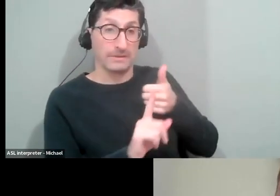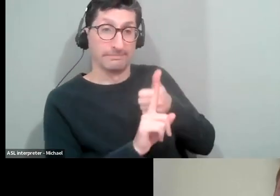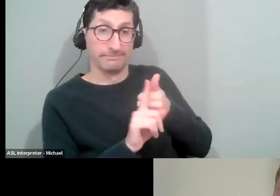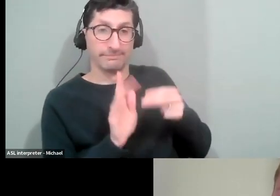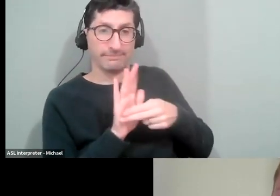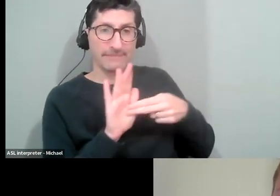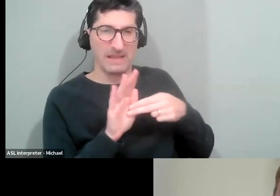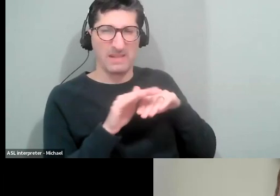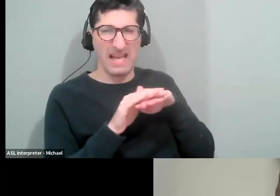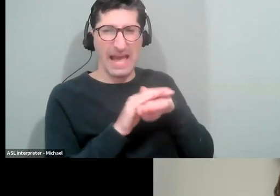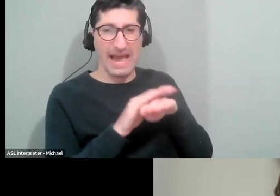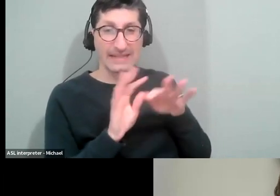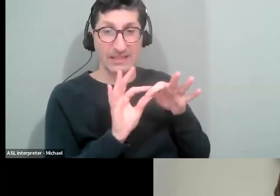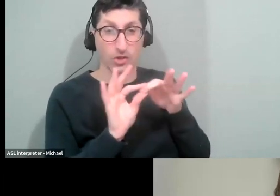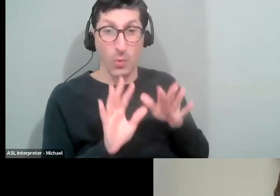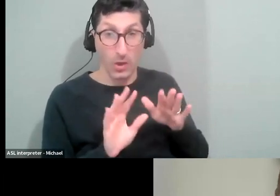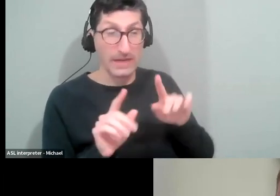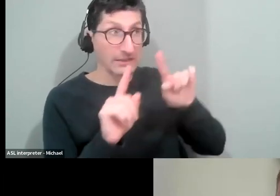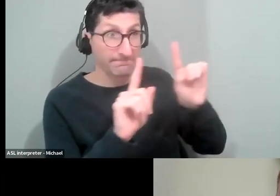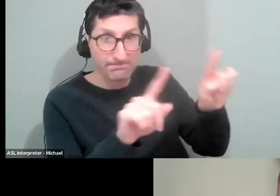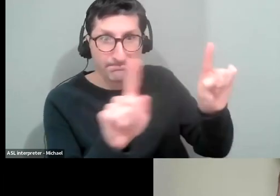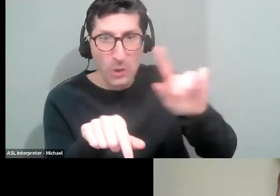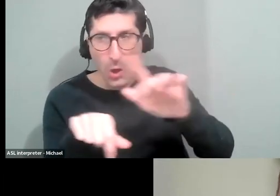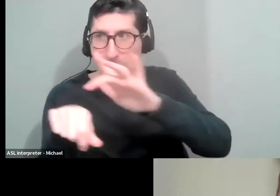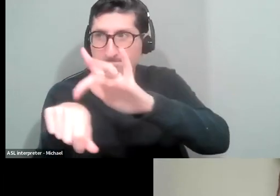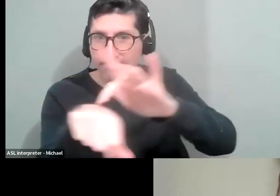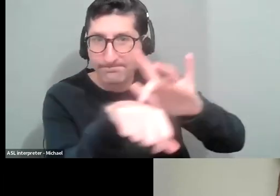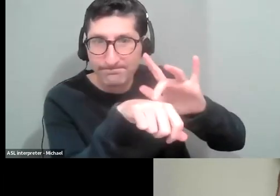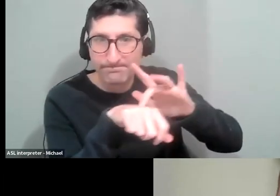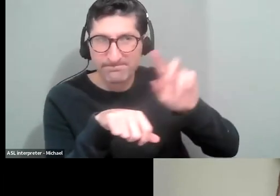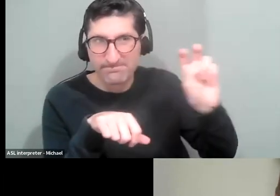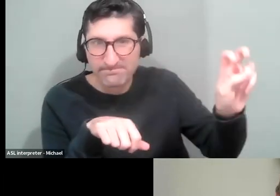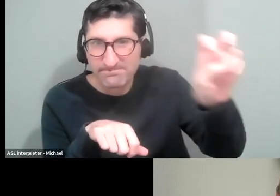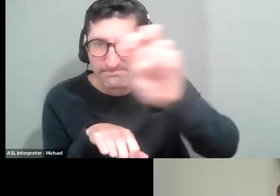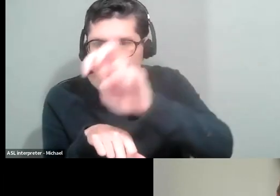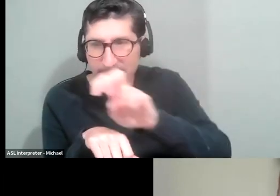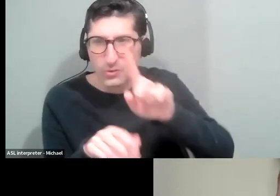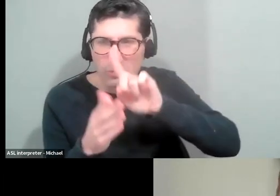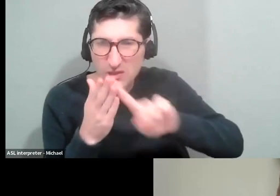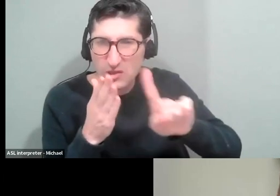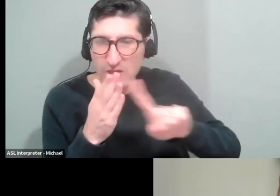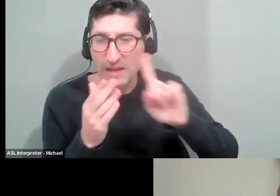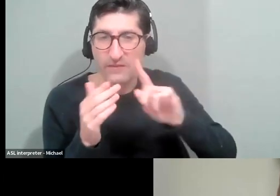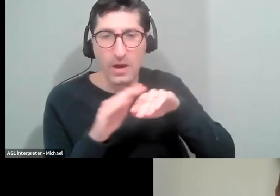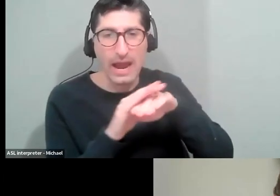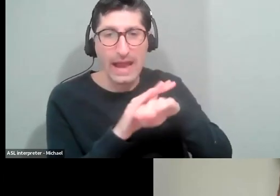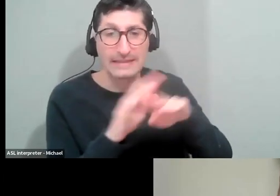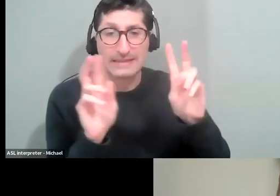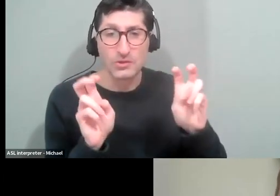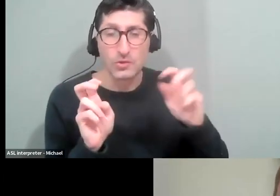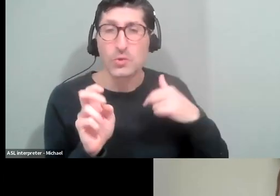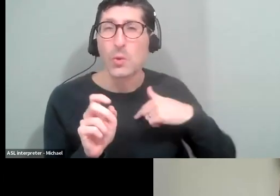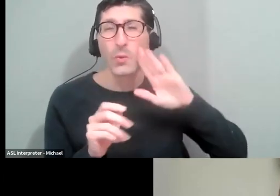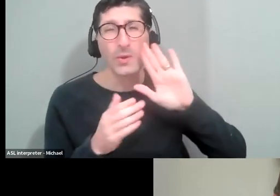going around to address those issues and make sure. Um, because as we all know, issues come up